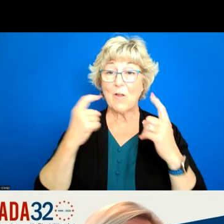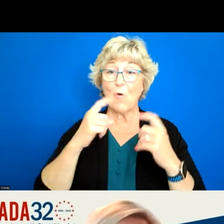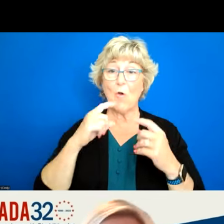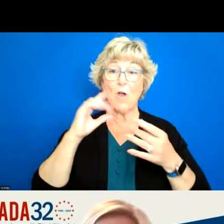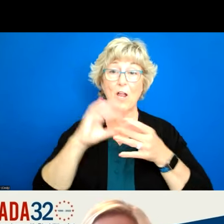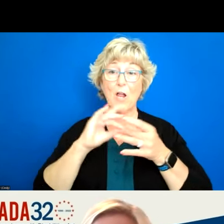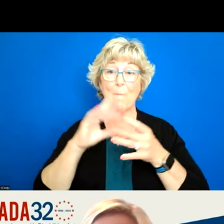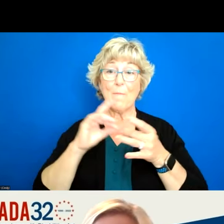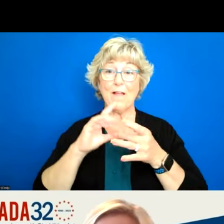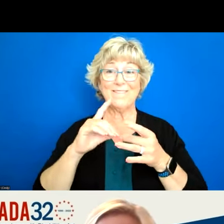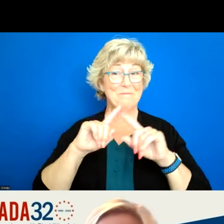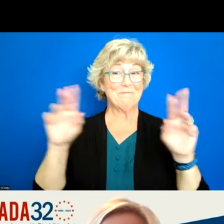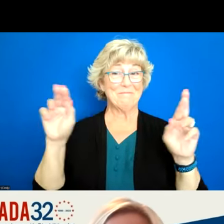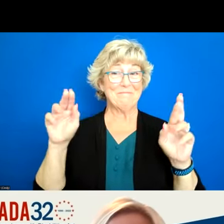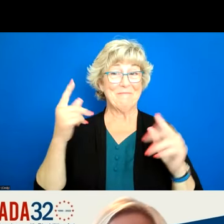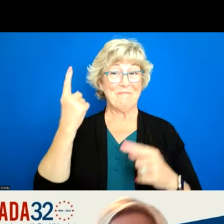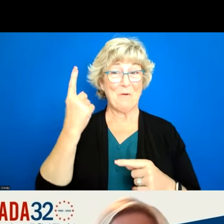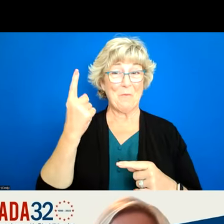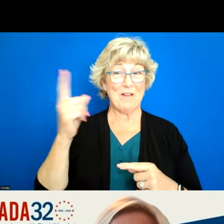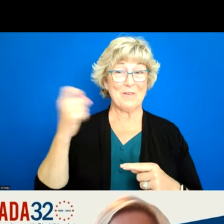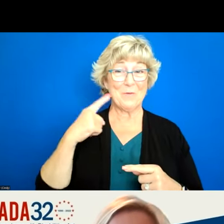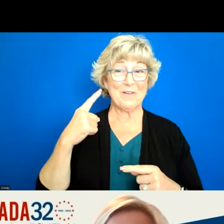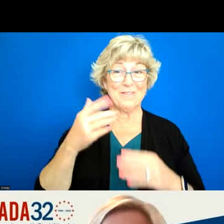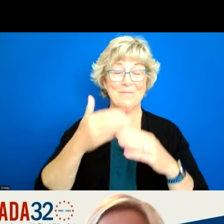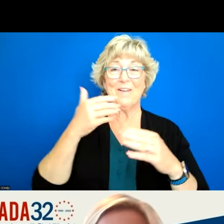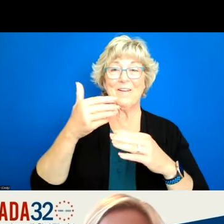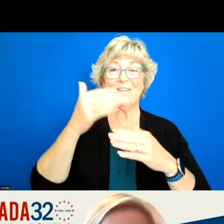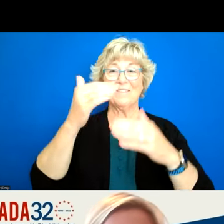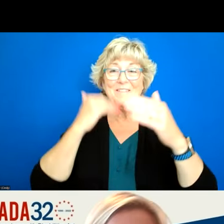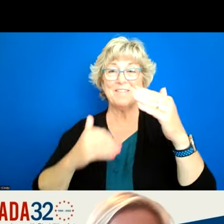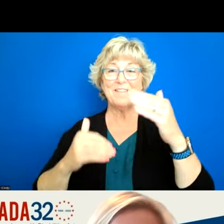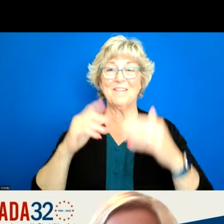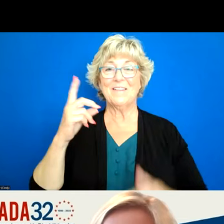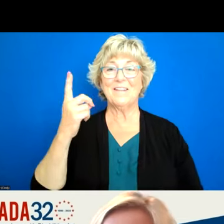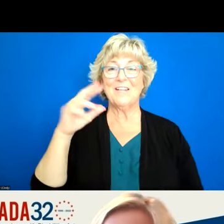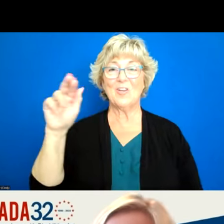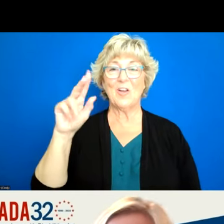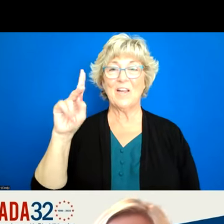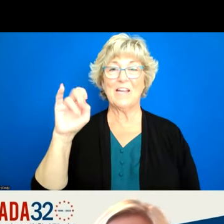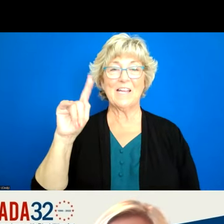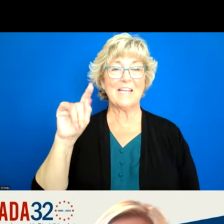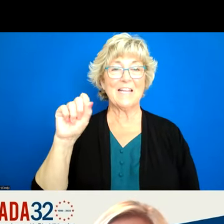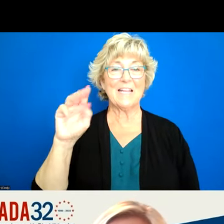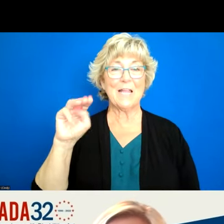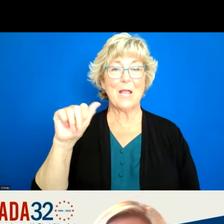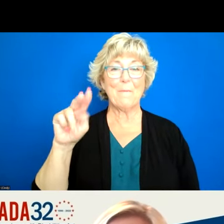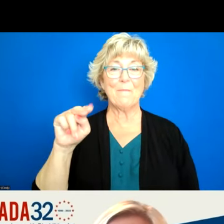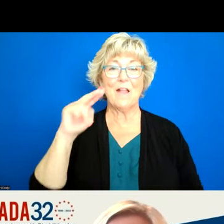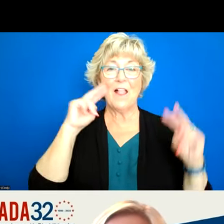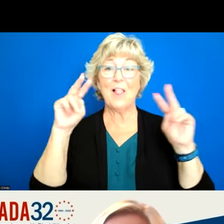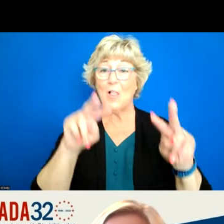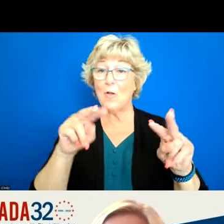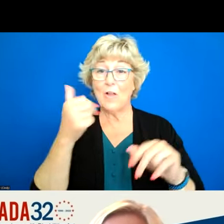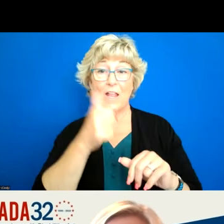time for one before we move on to um dr kitesman um looking at the screen did